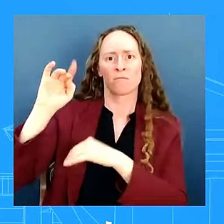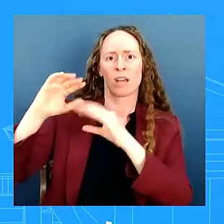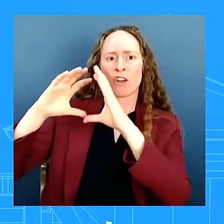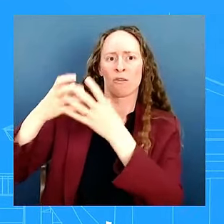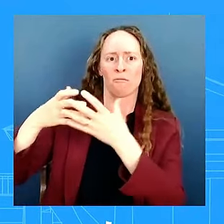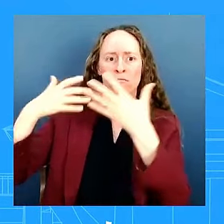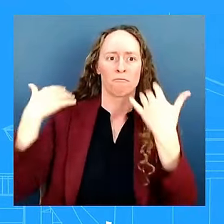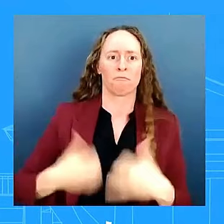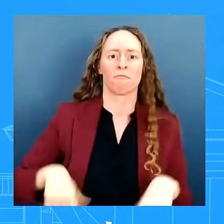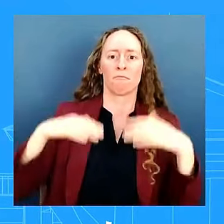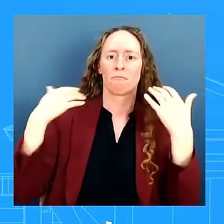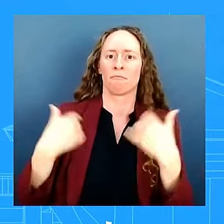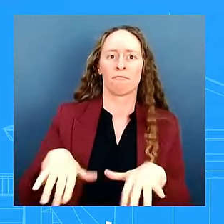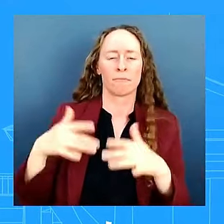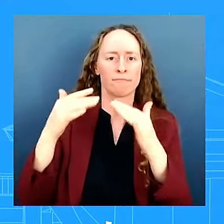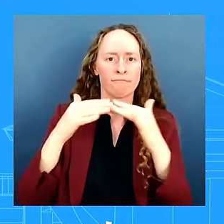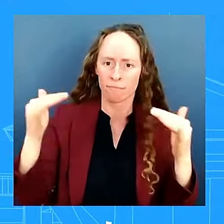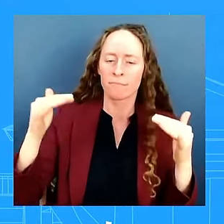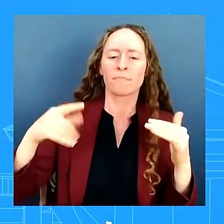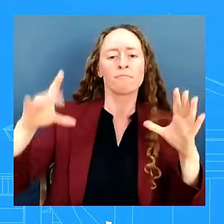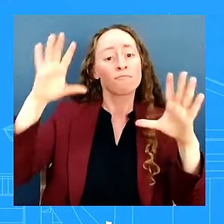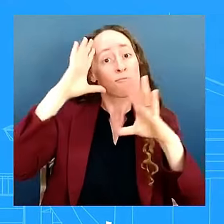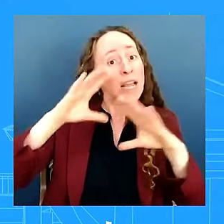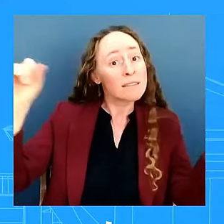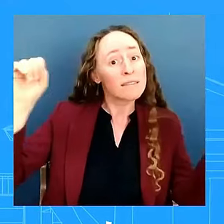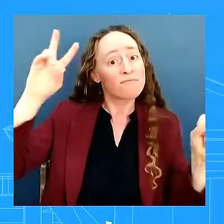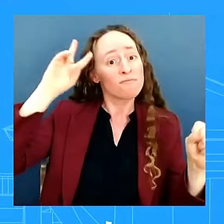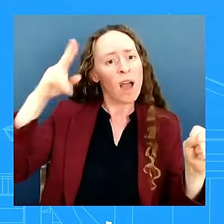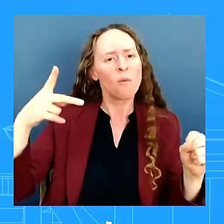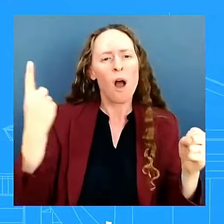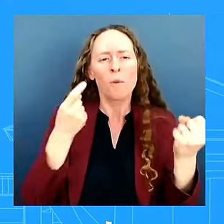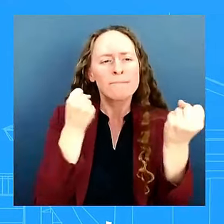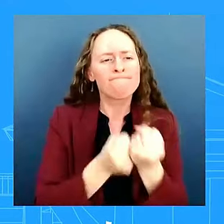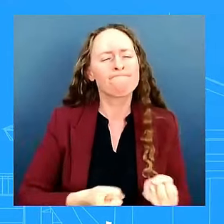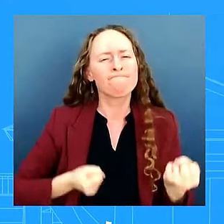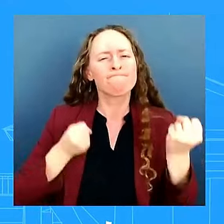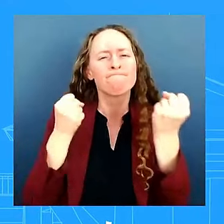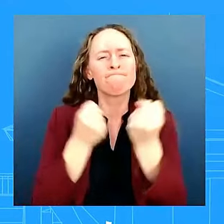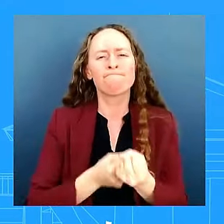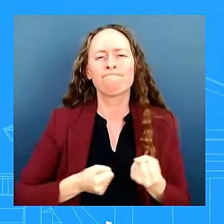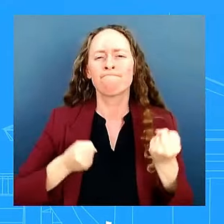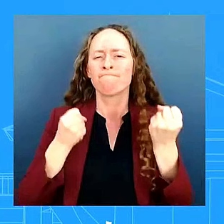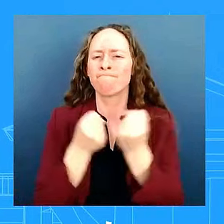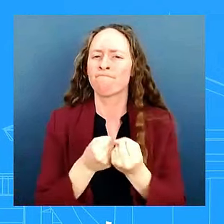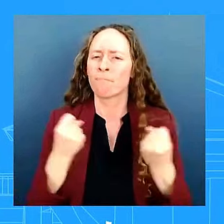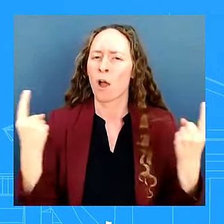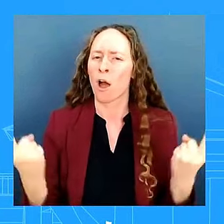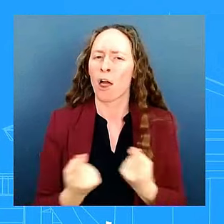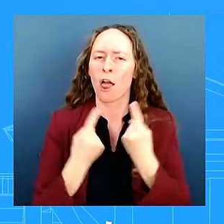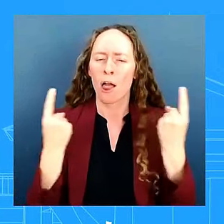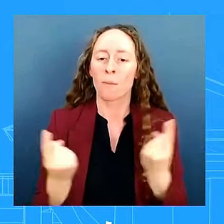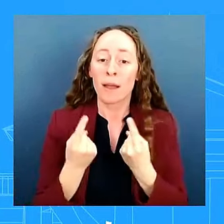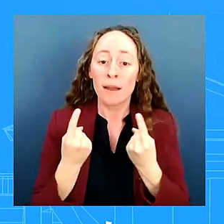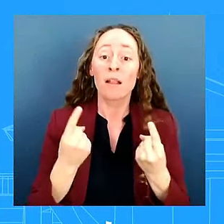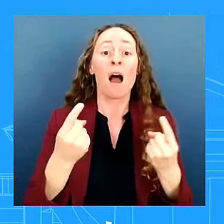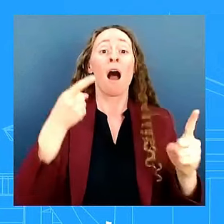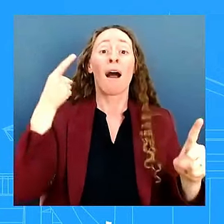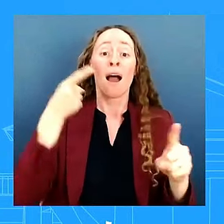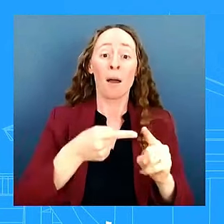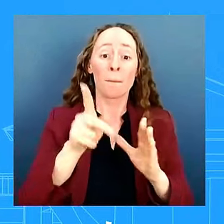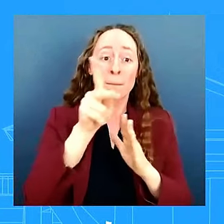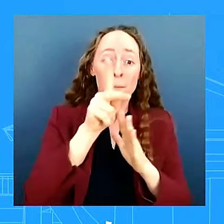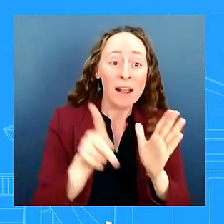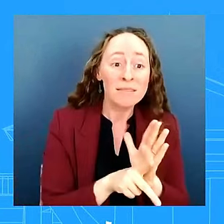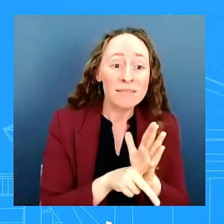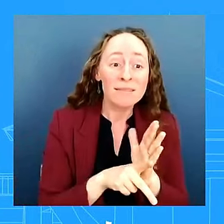they believe in making sure that when you talk about policy uh you're talking about um all the communities and you're bringing